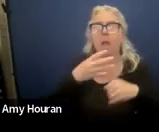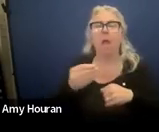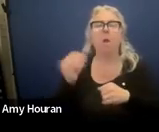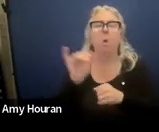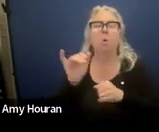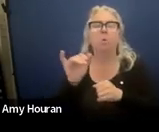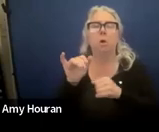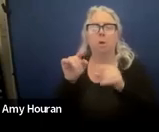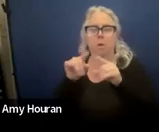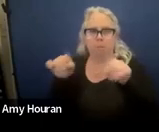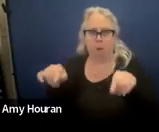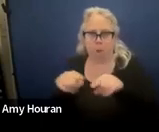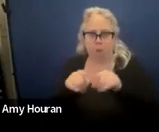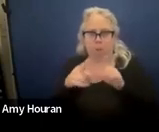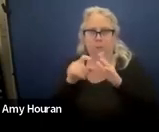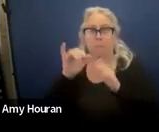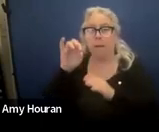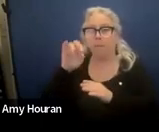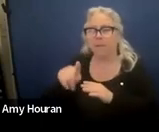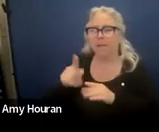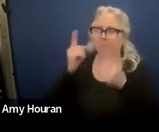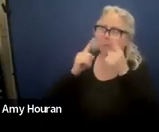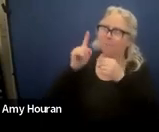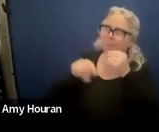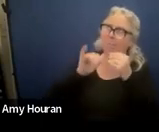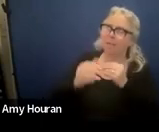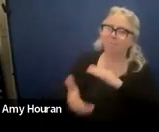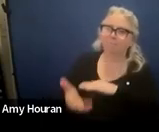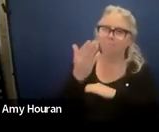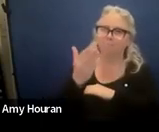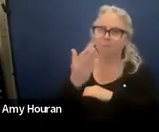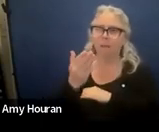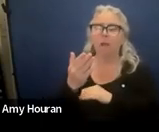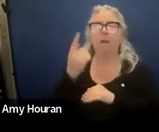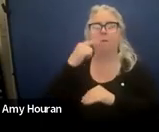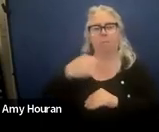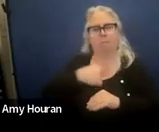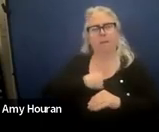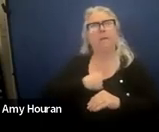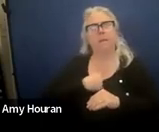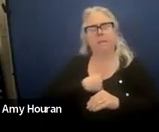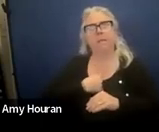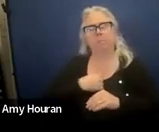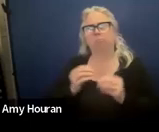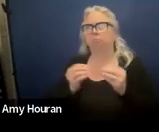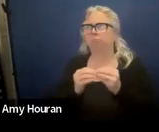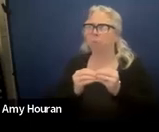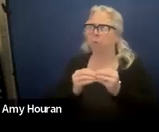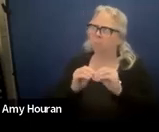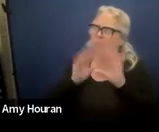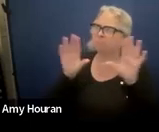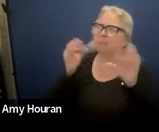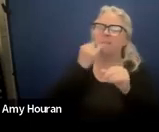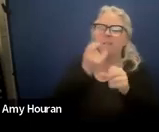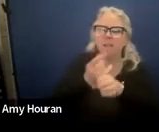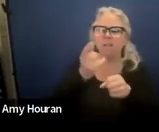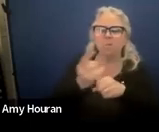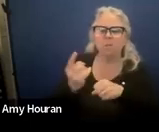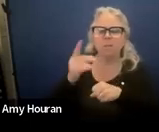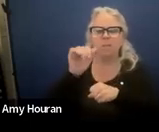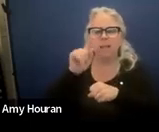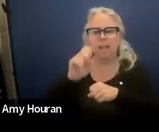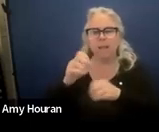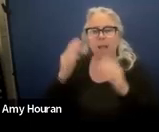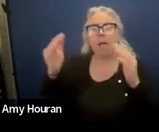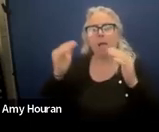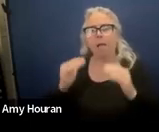from the iup and as i was thinking about this this morning i thought for my brain it would make so much more sense if it was the annual date and then